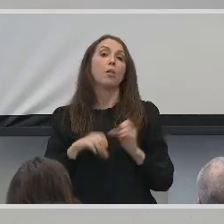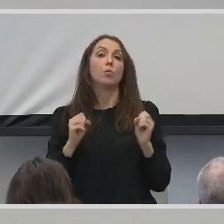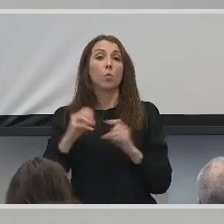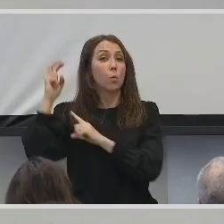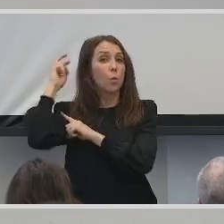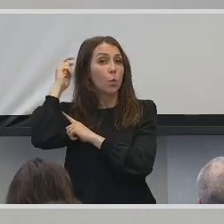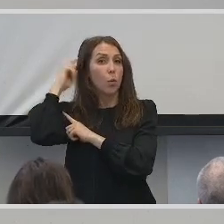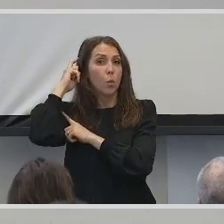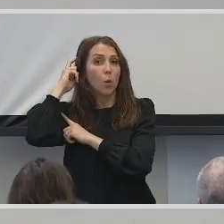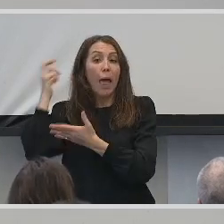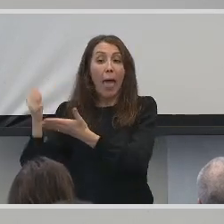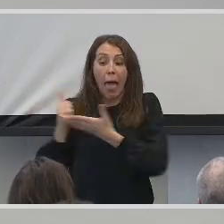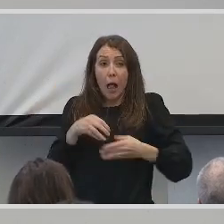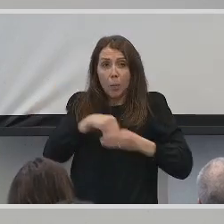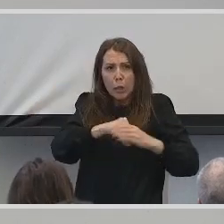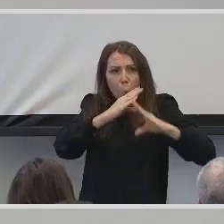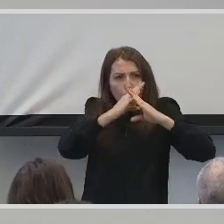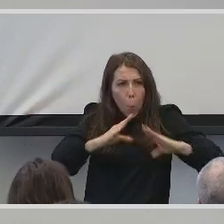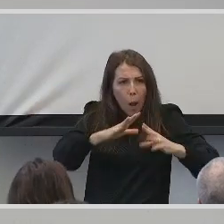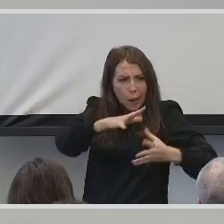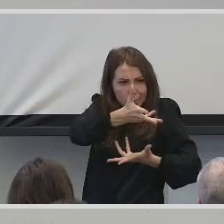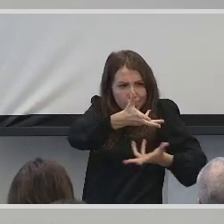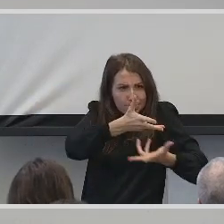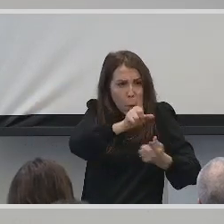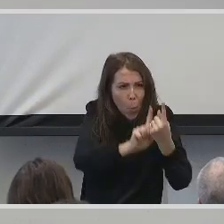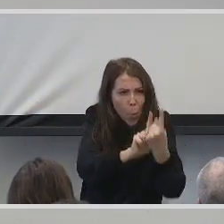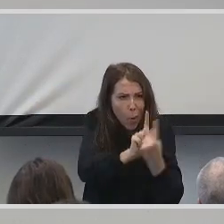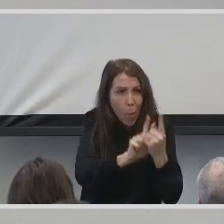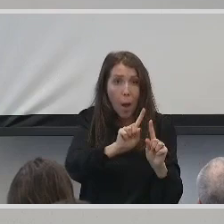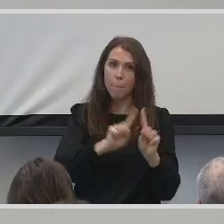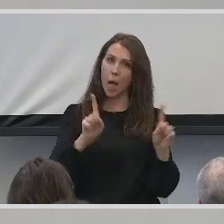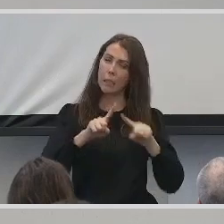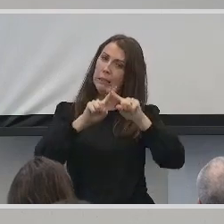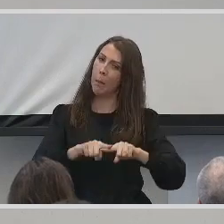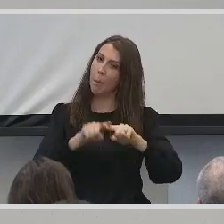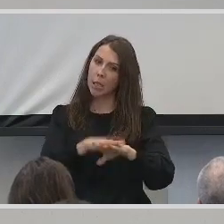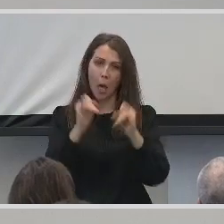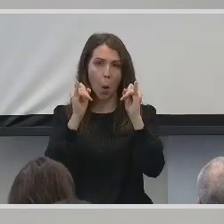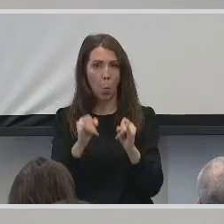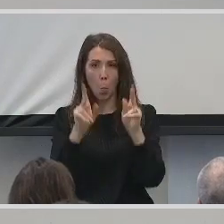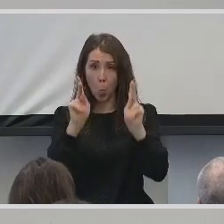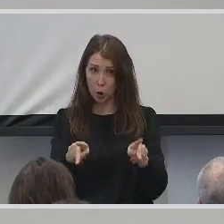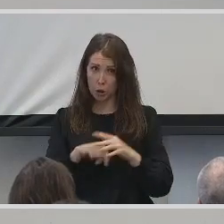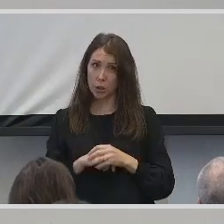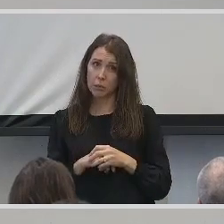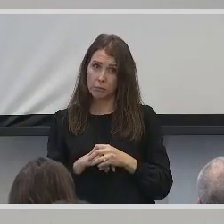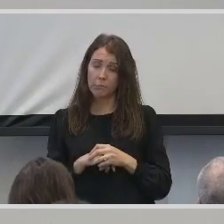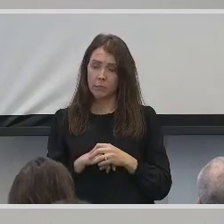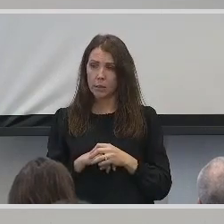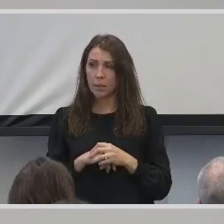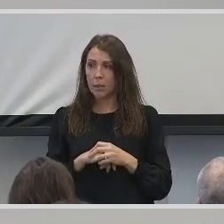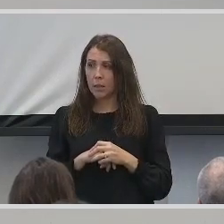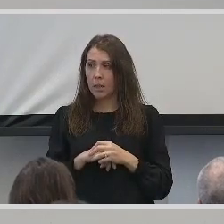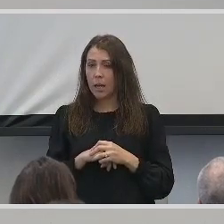quiet spaces, one-on-one situations, but it depends on the person and